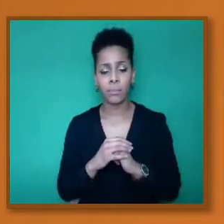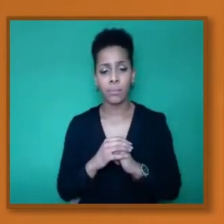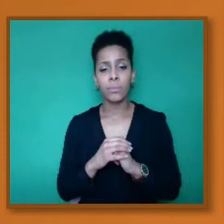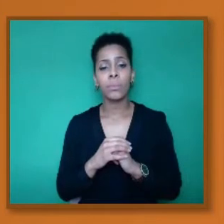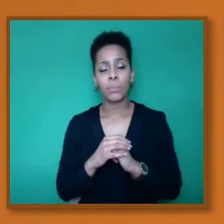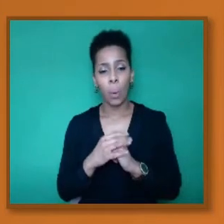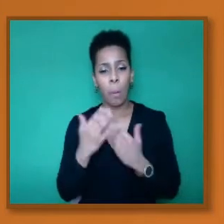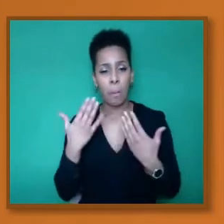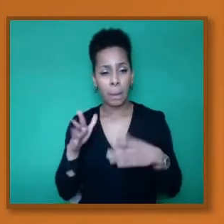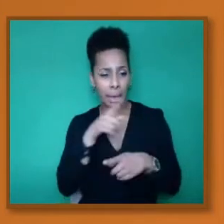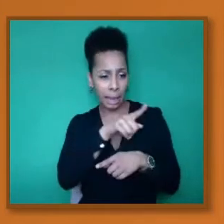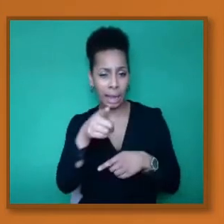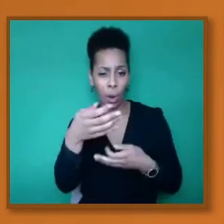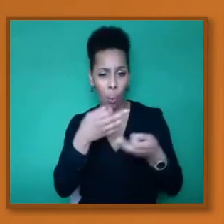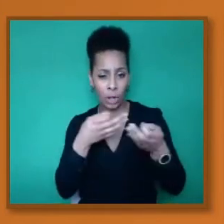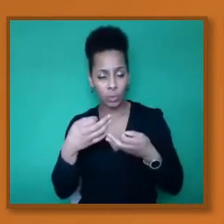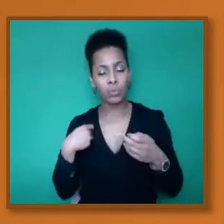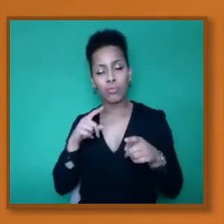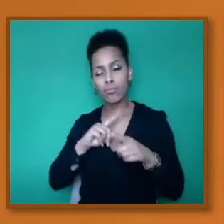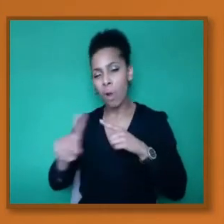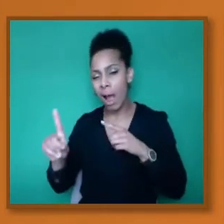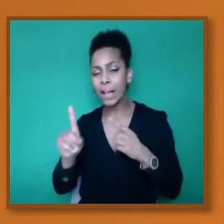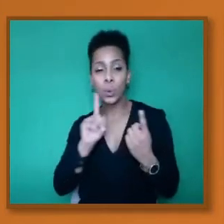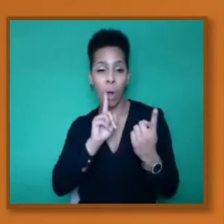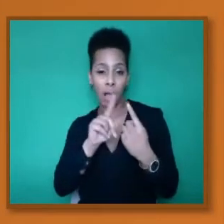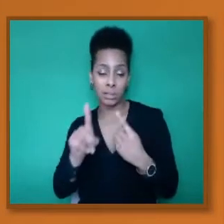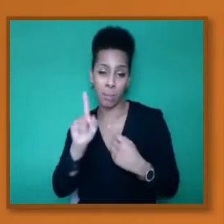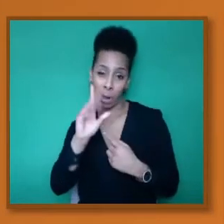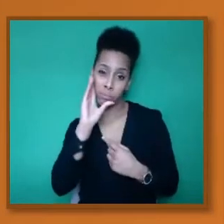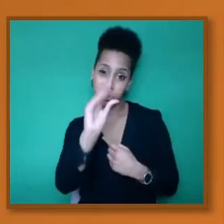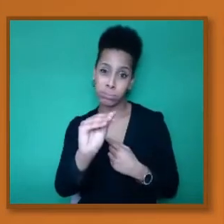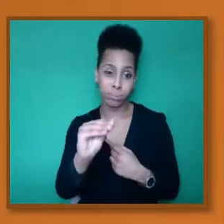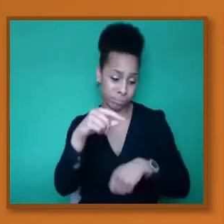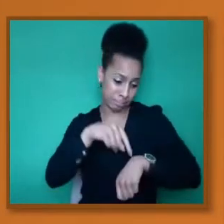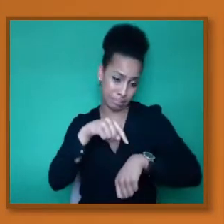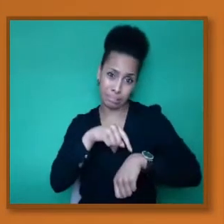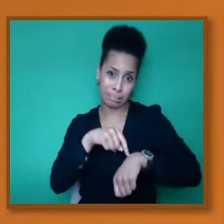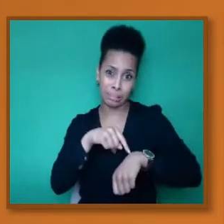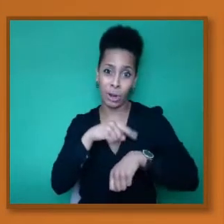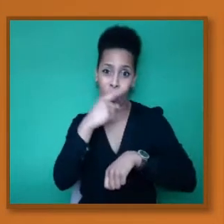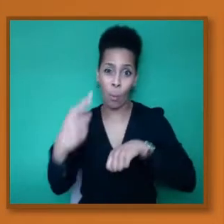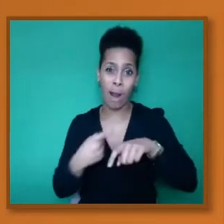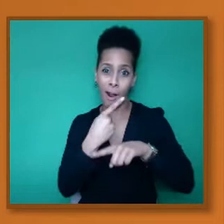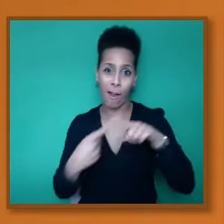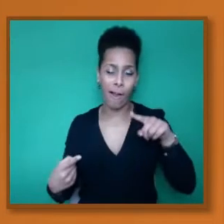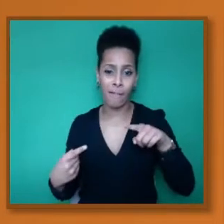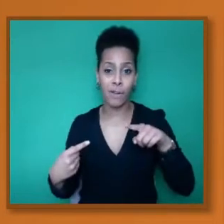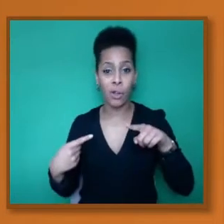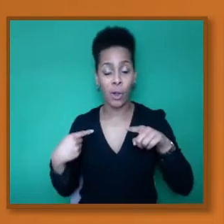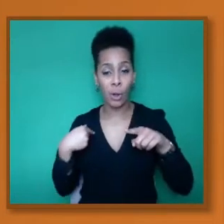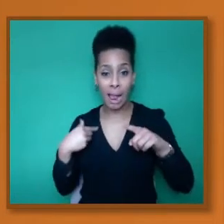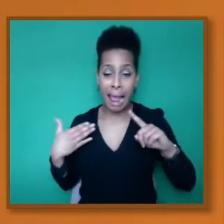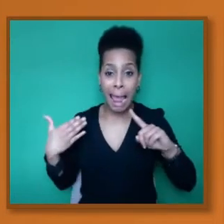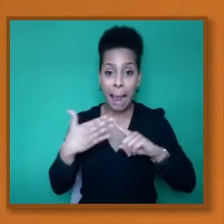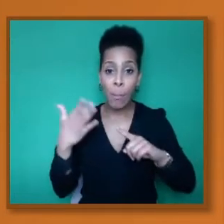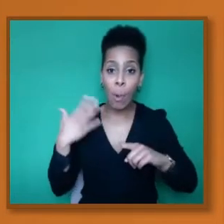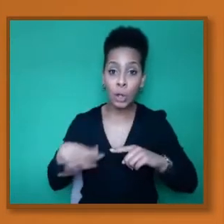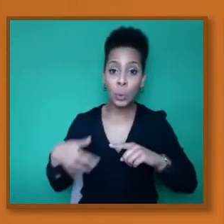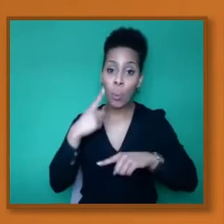But one of the things I want to stress, we've got an hour and a half. We don't intend to speak on a presentation for an hour and a half.